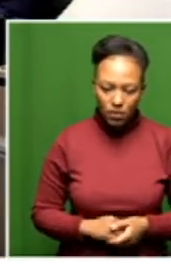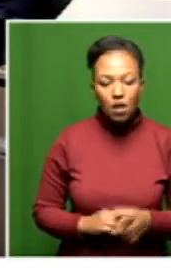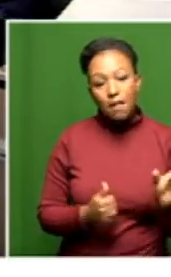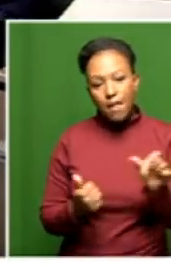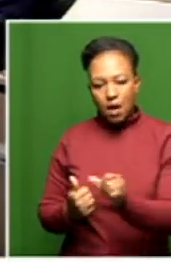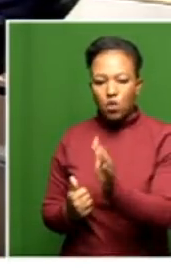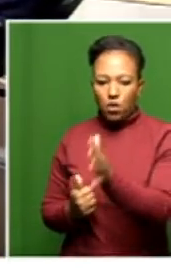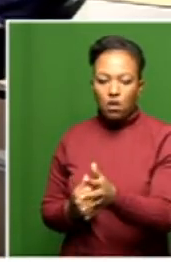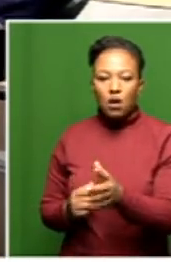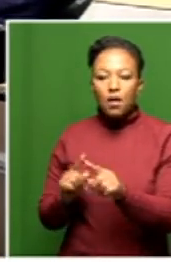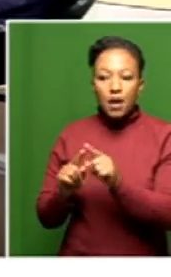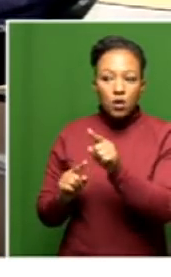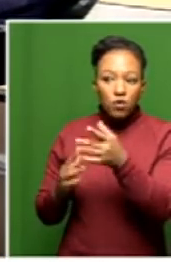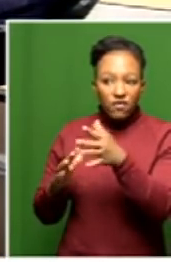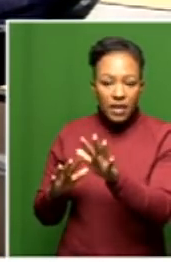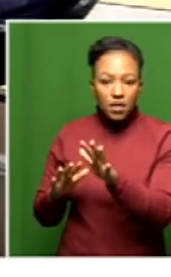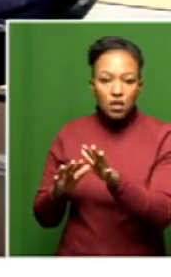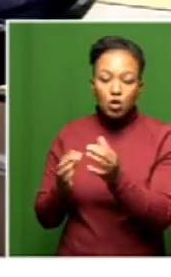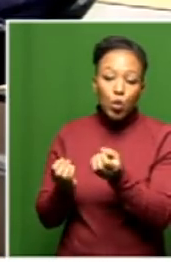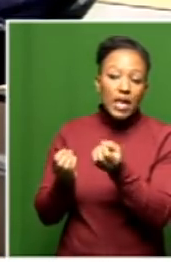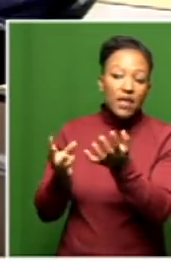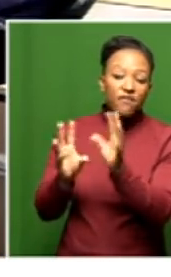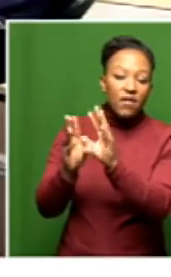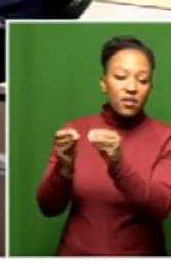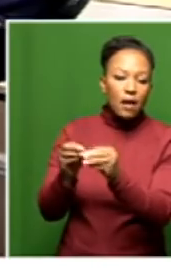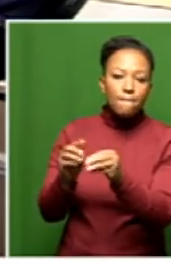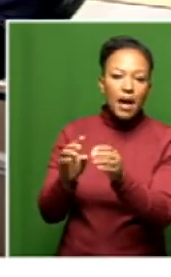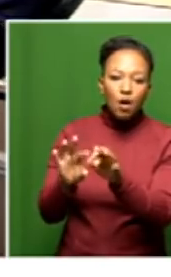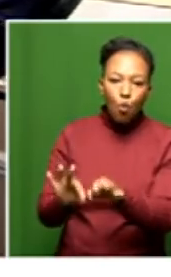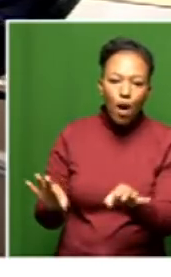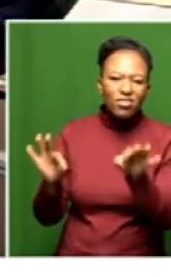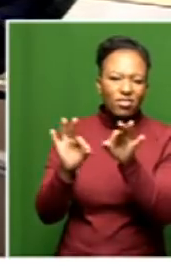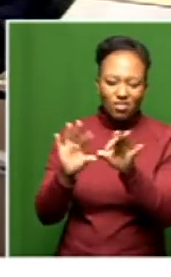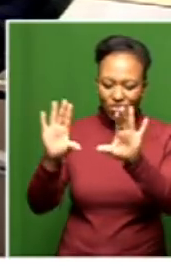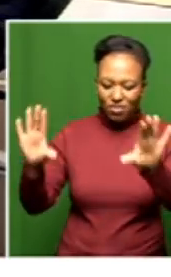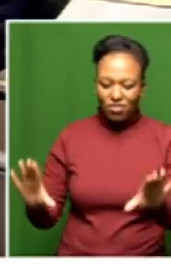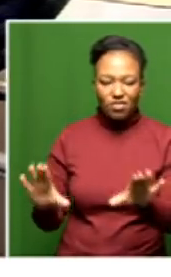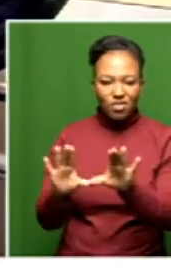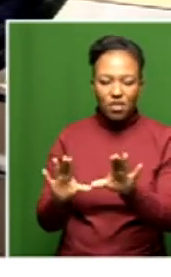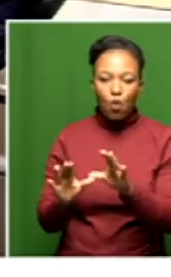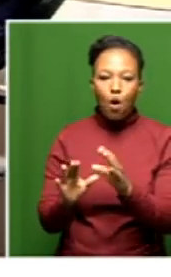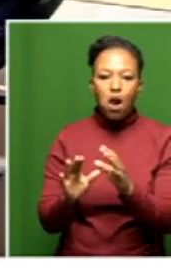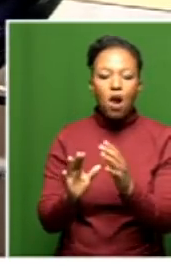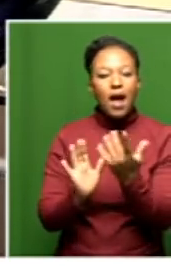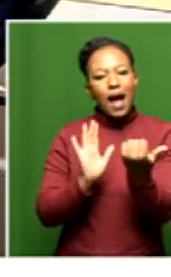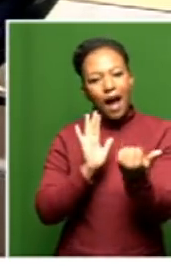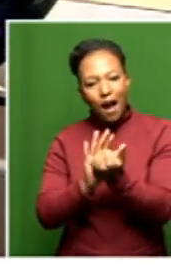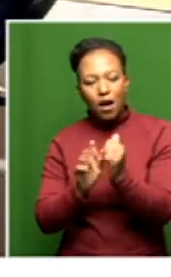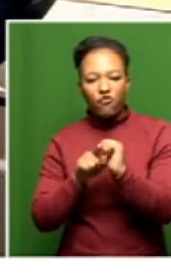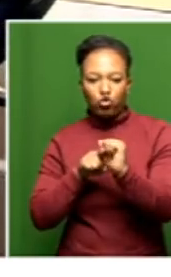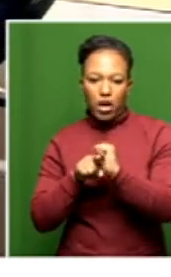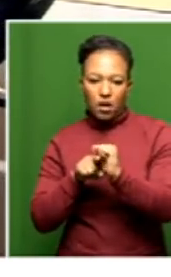your own admission, whatever you give them will not be worth the paper it's written on because this is not an accredited training facility.